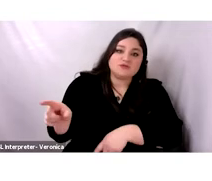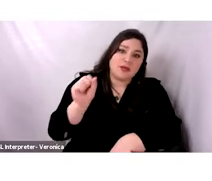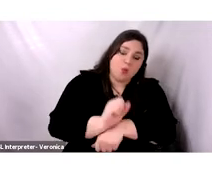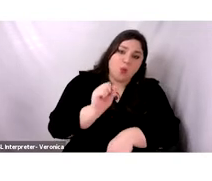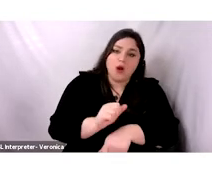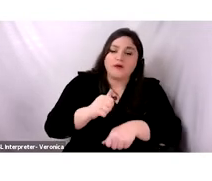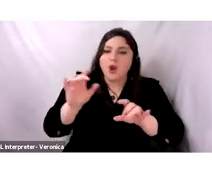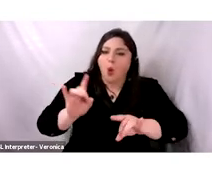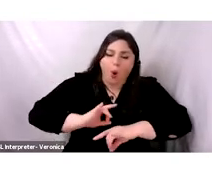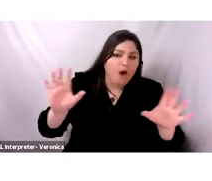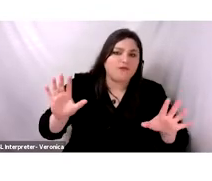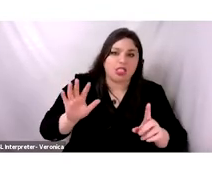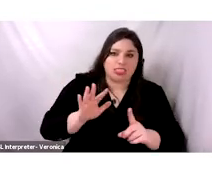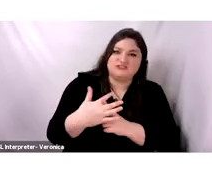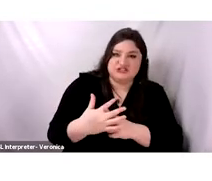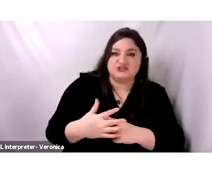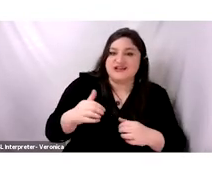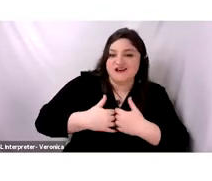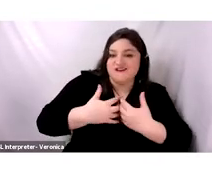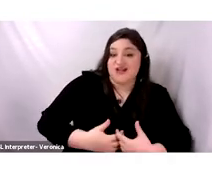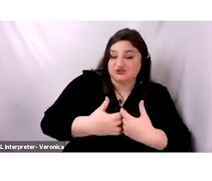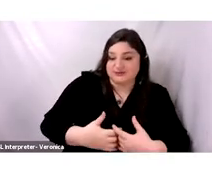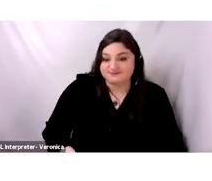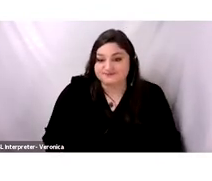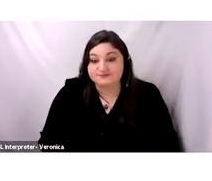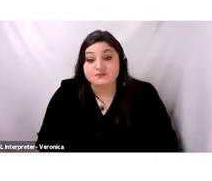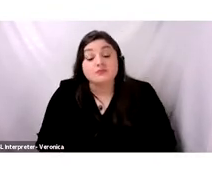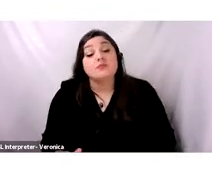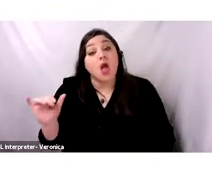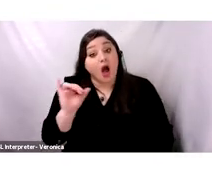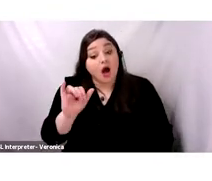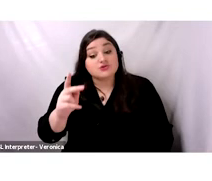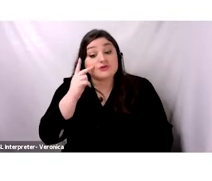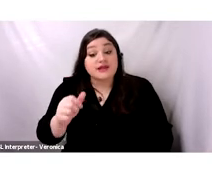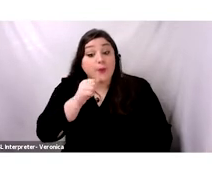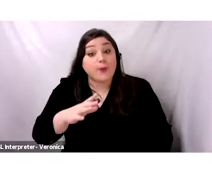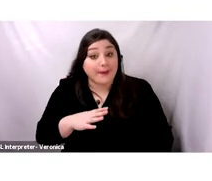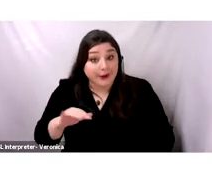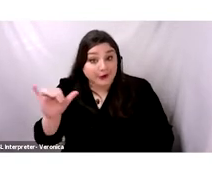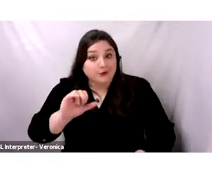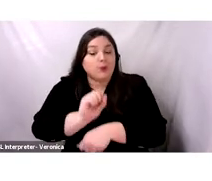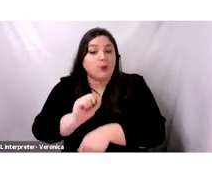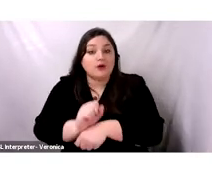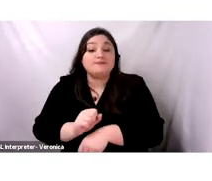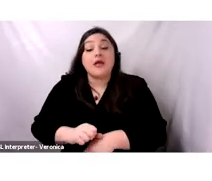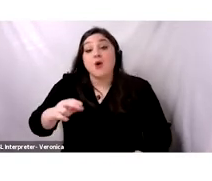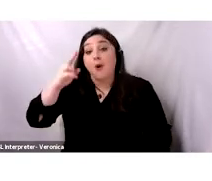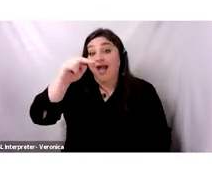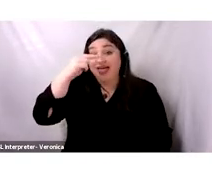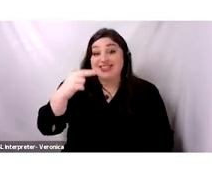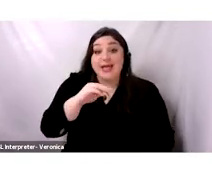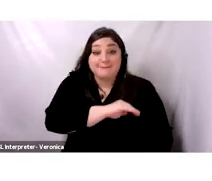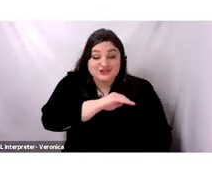factories. Also, women were employed at the silk factory. Catholic missionaries also played a